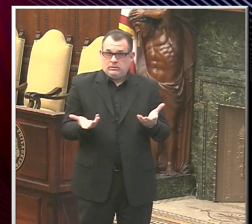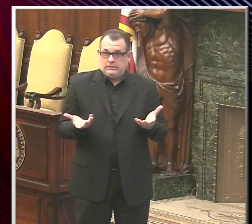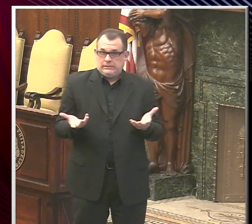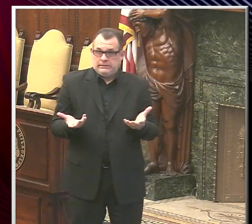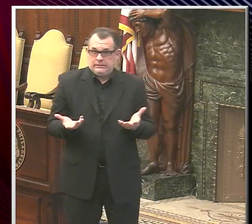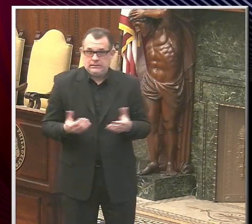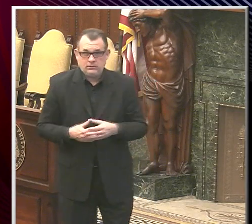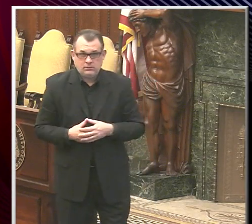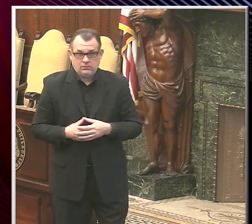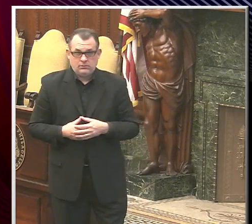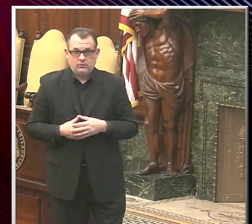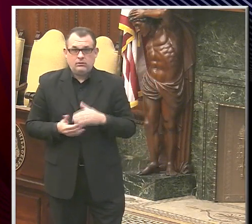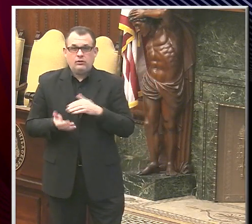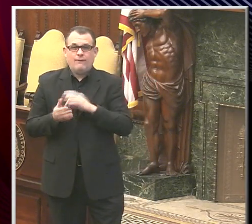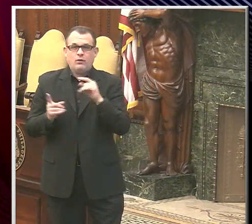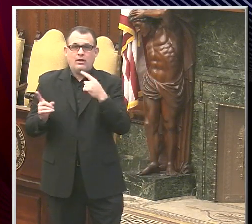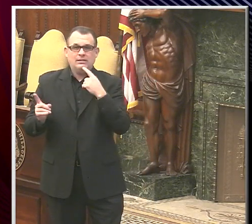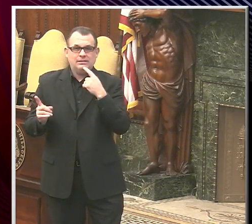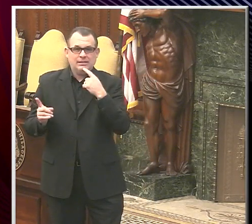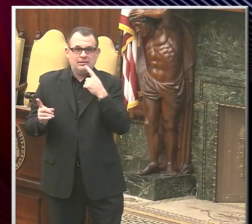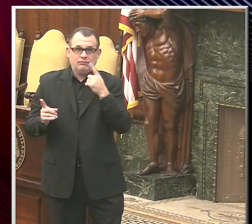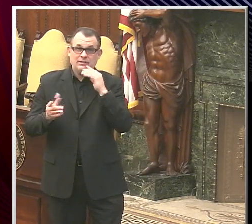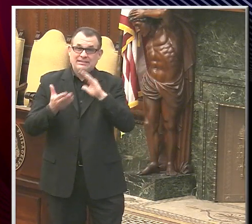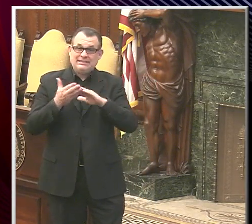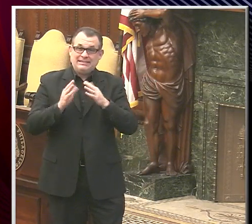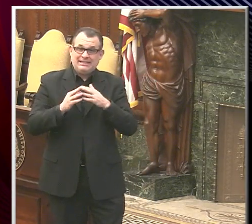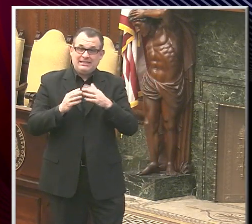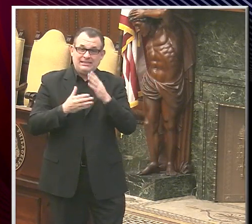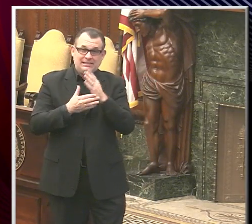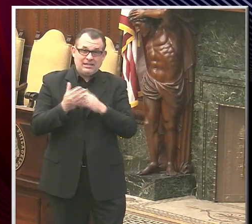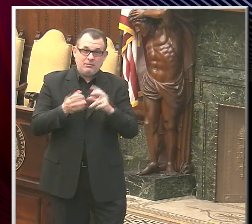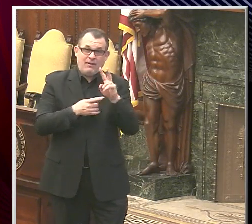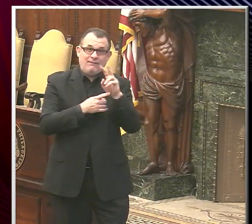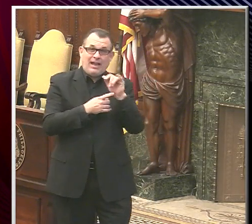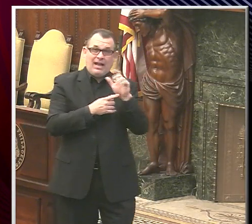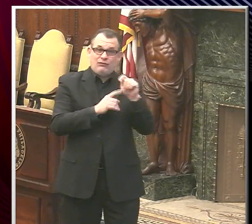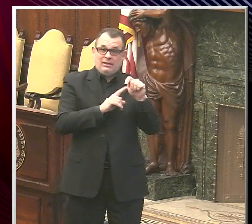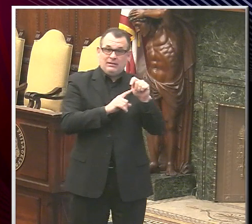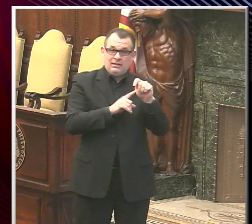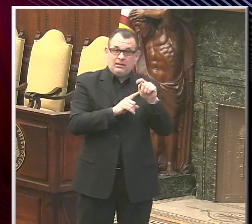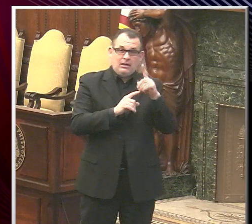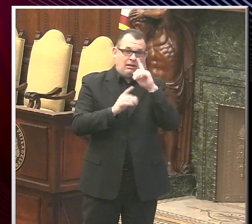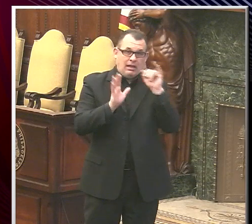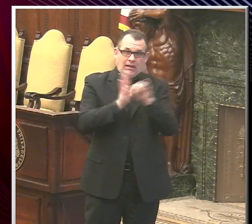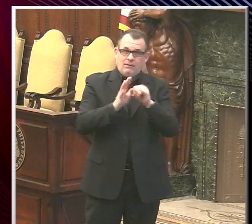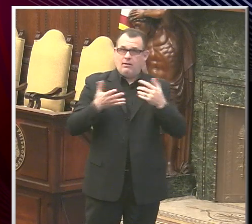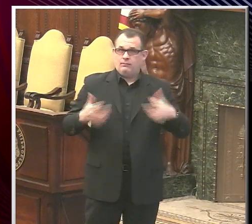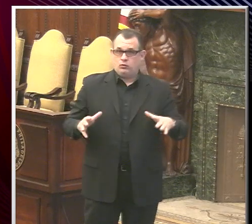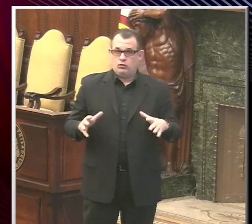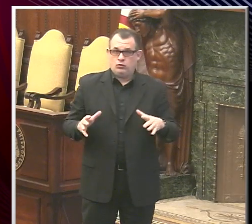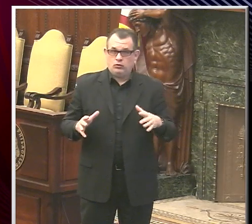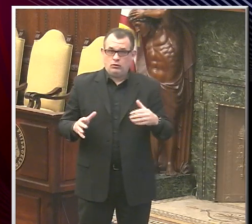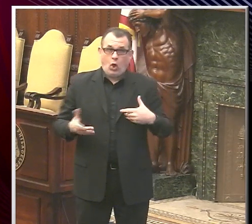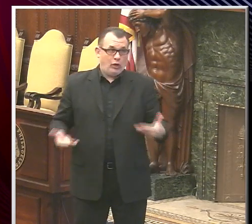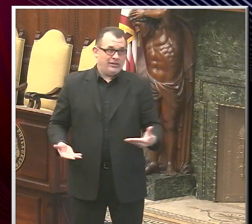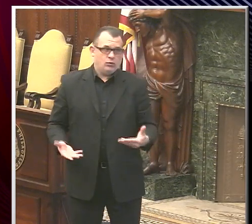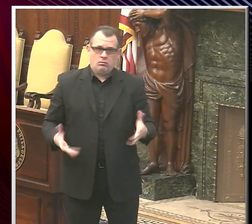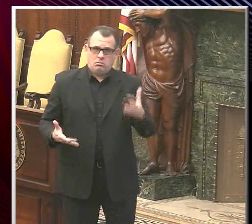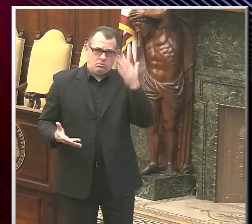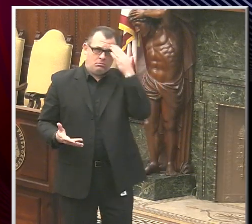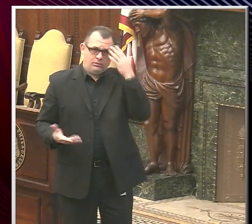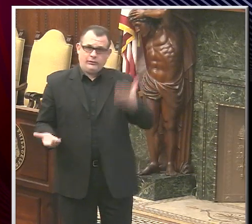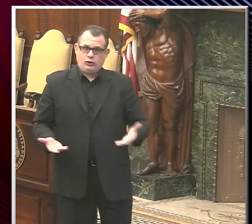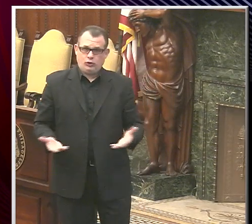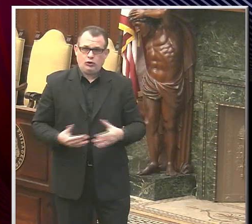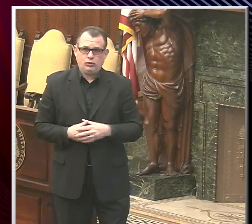we know in the city that some of the, the new variants have been identified. So we know that they're here in the city. It's